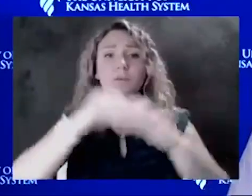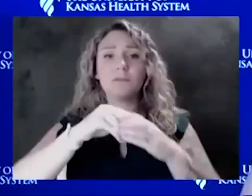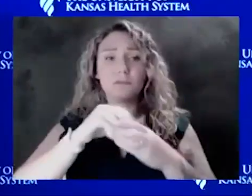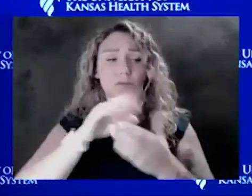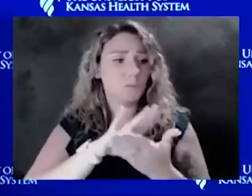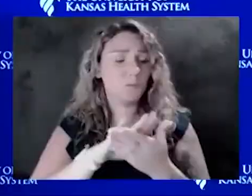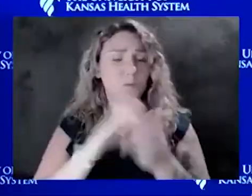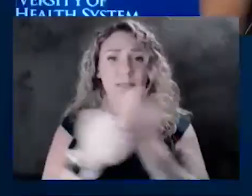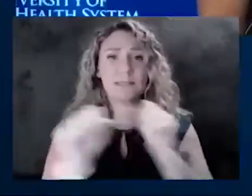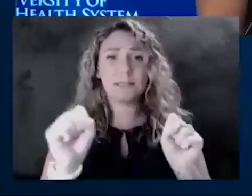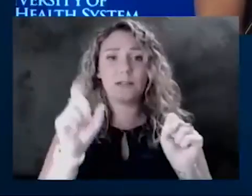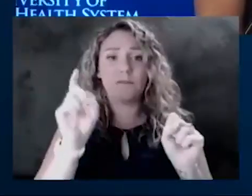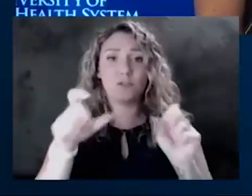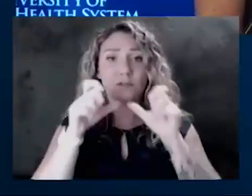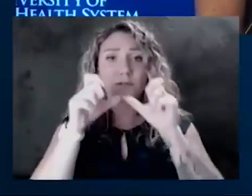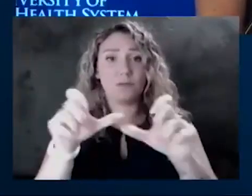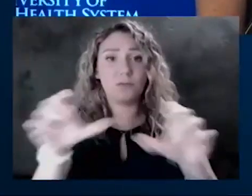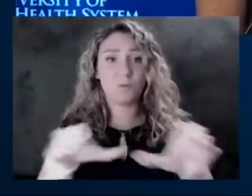do that.